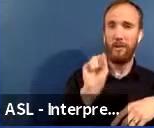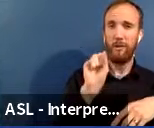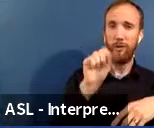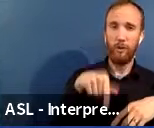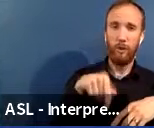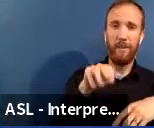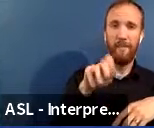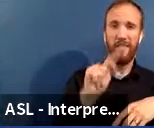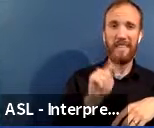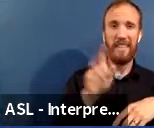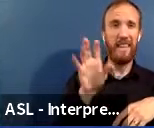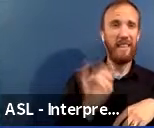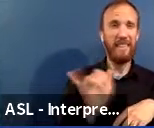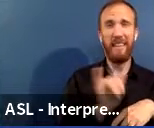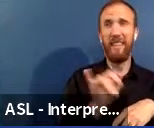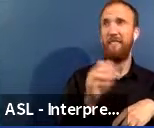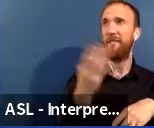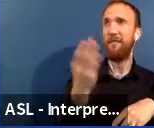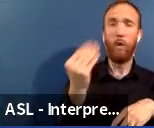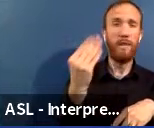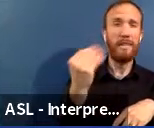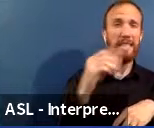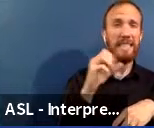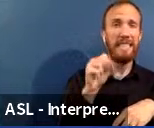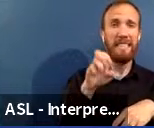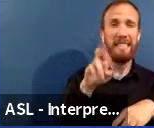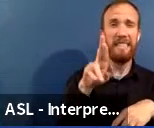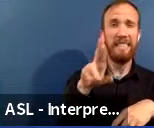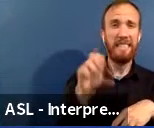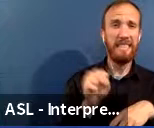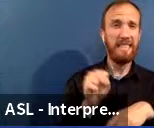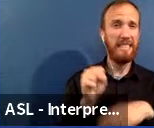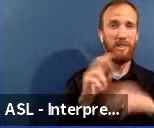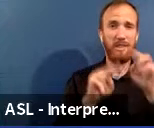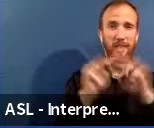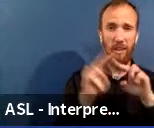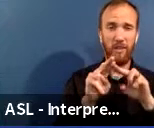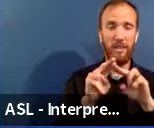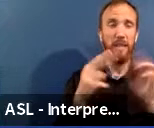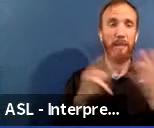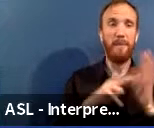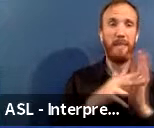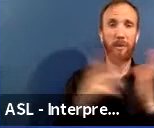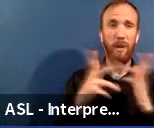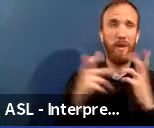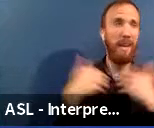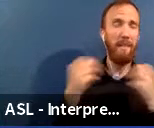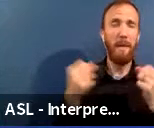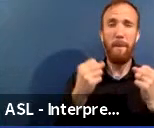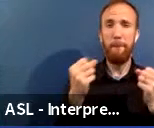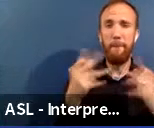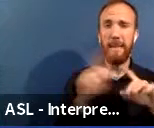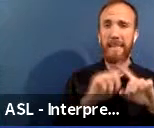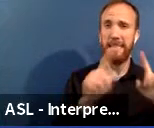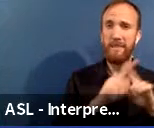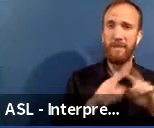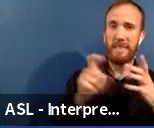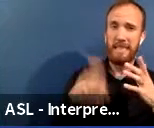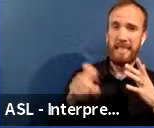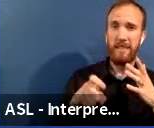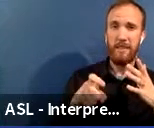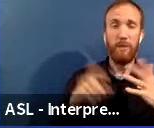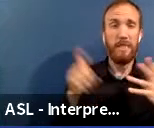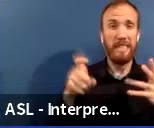Many years of budgetary constraints has led to a large backlog of deferred needs. The total district need is over $3